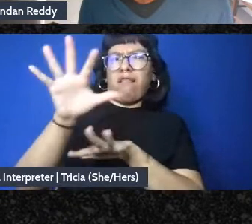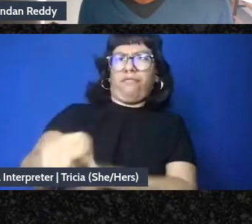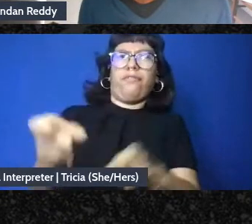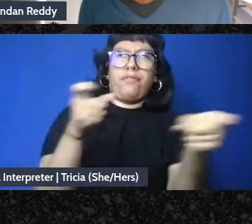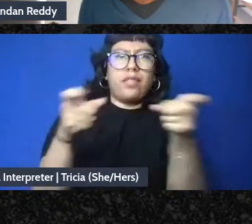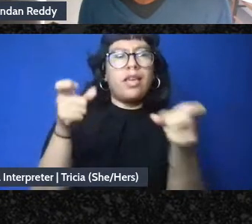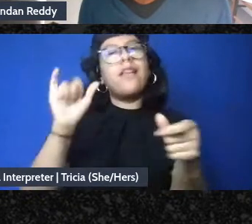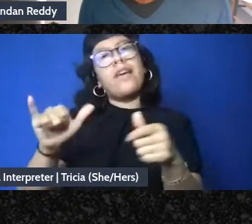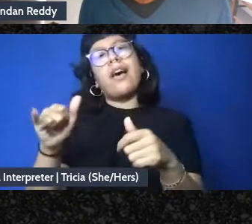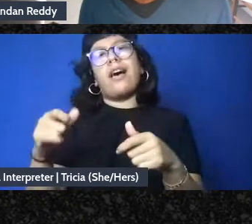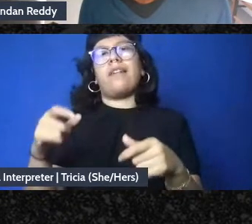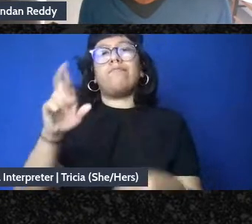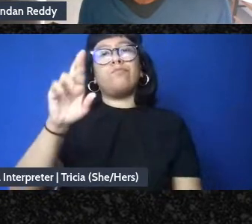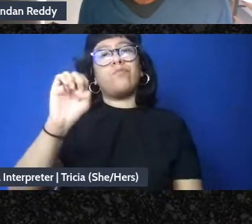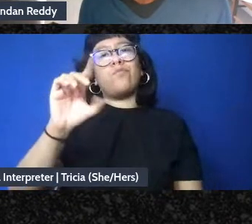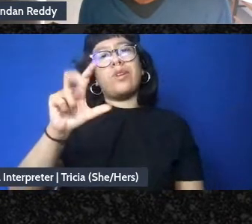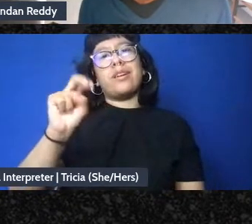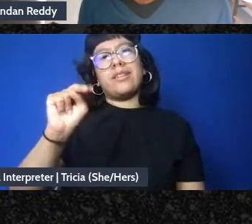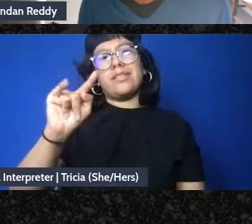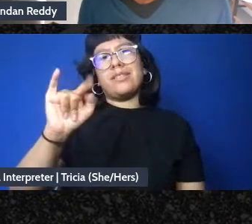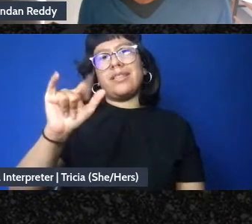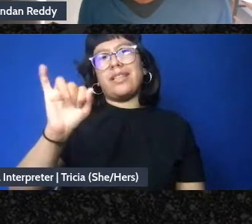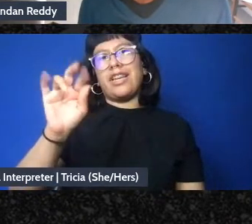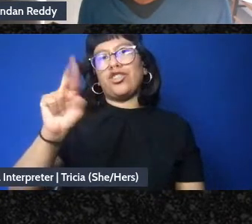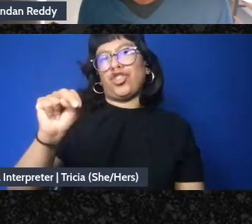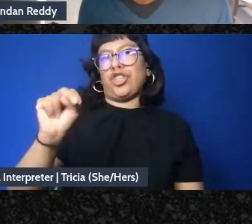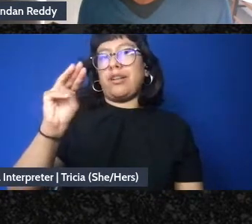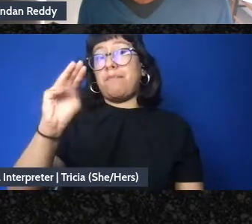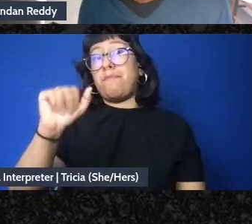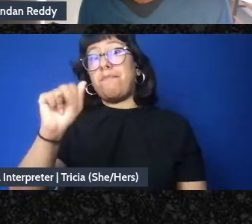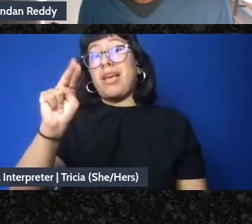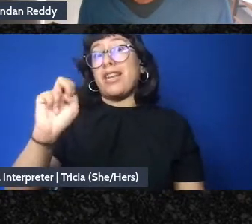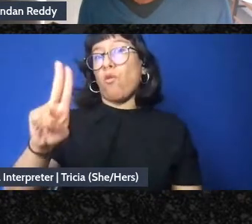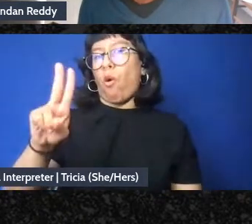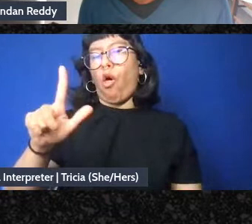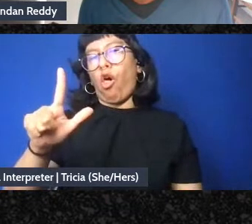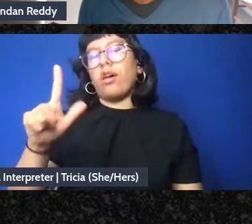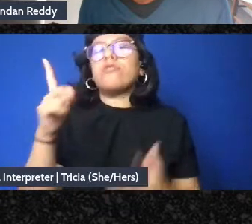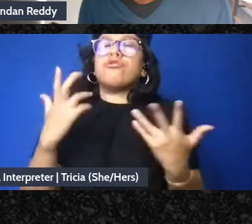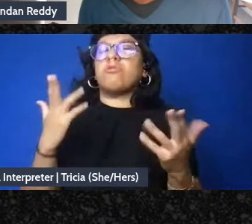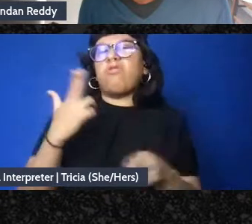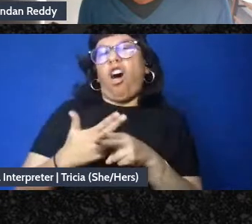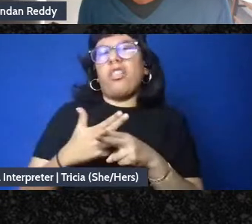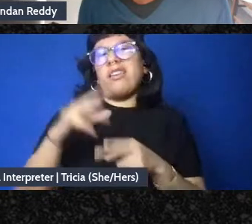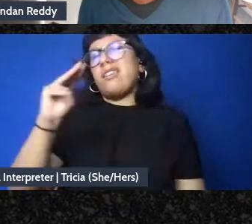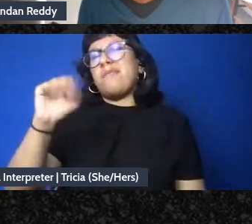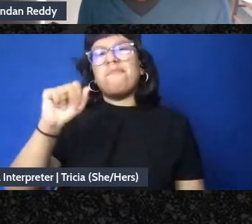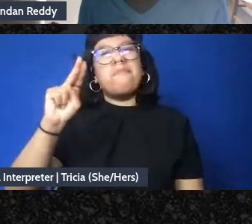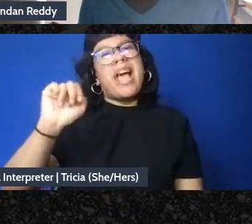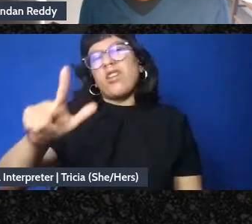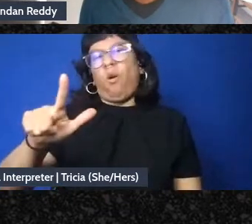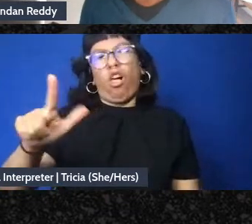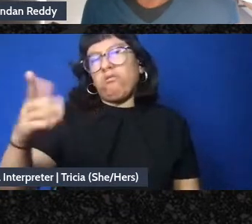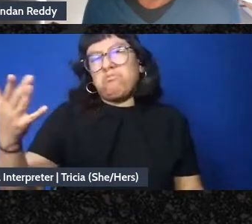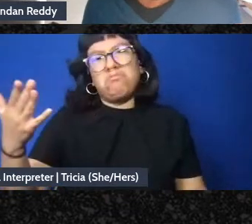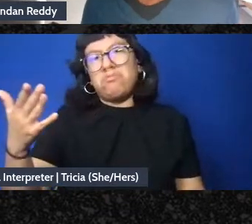Manifesto which his friends and family wanted to call the manual manual but the publishers wouldn't go for that